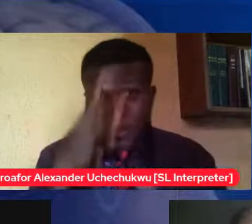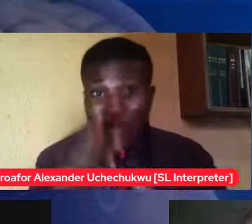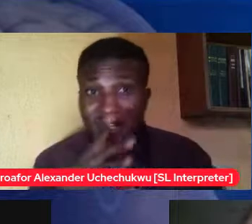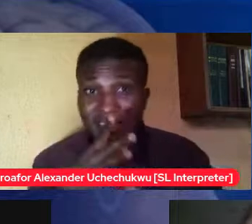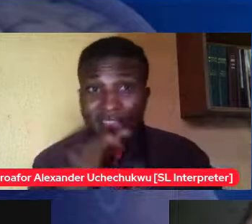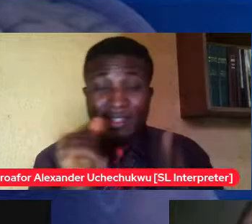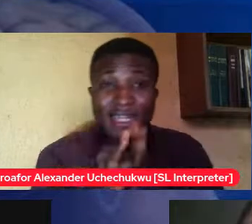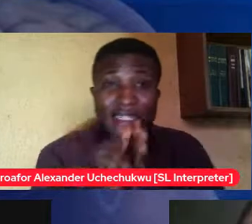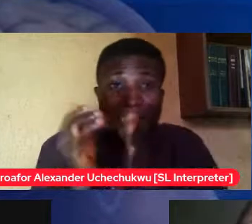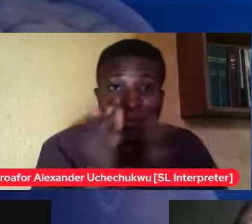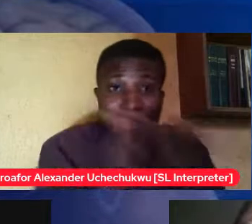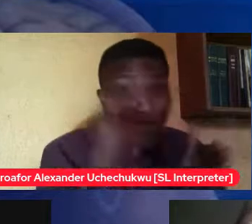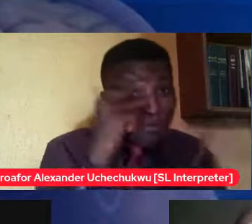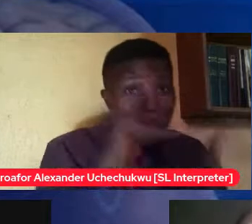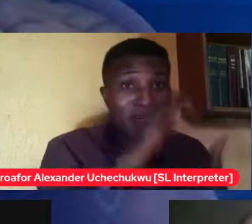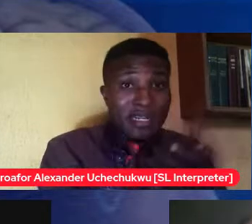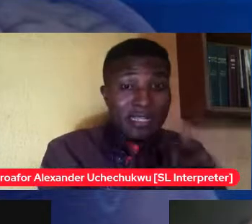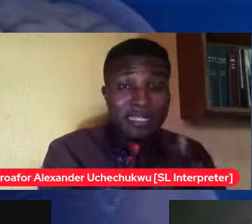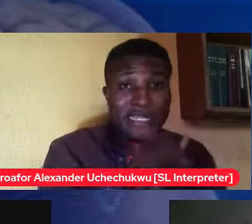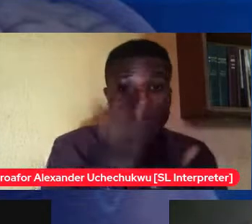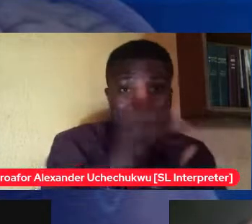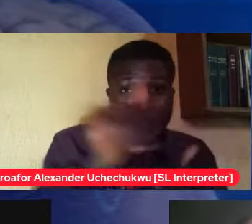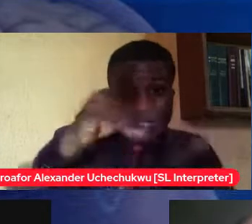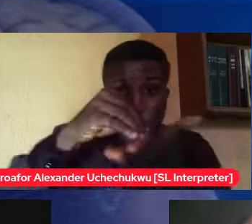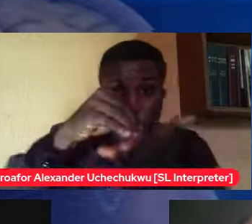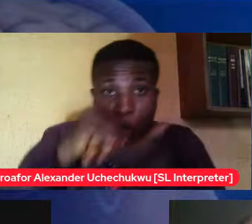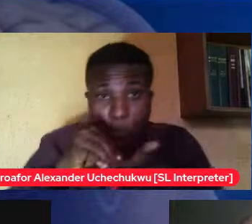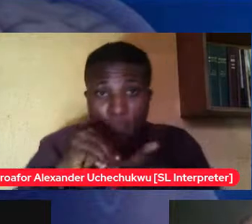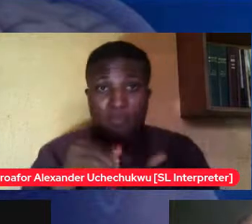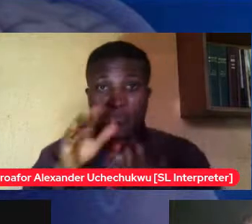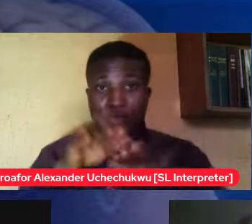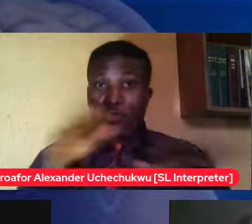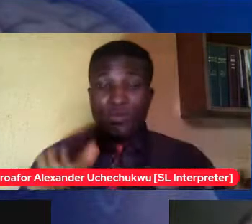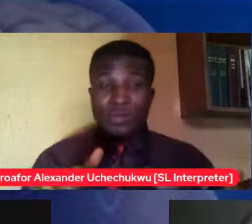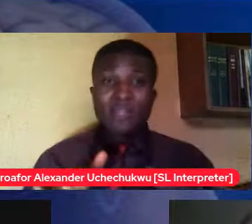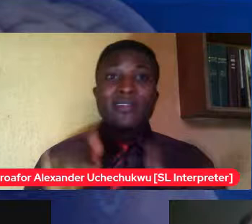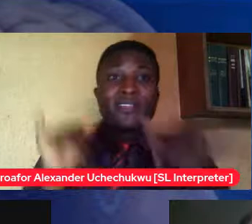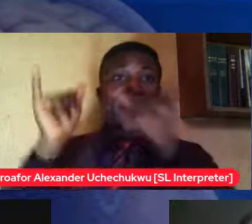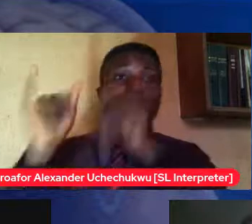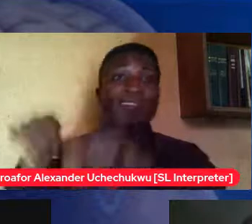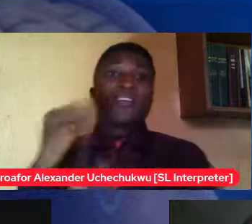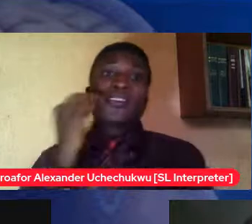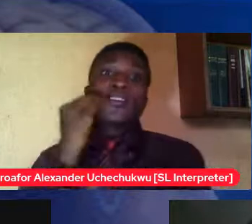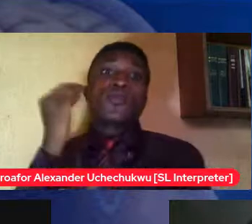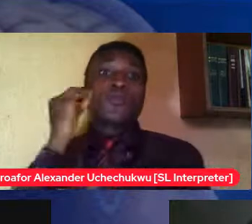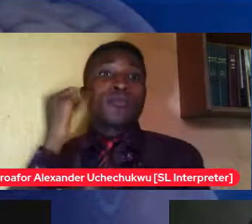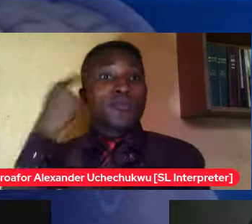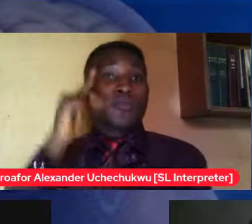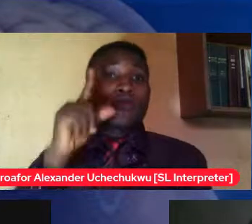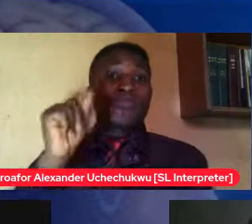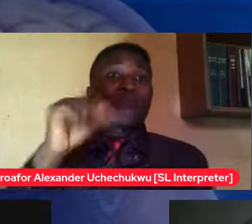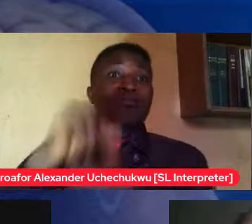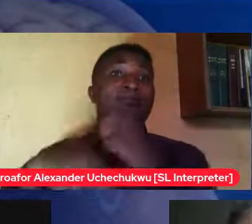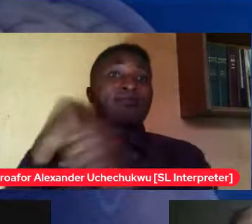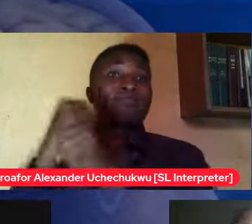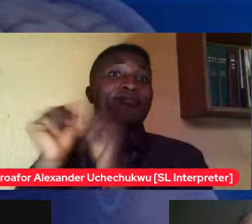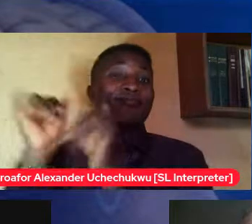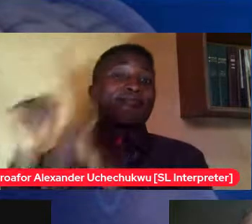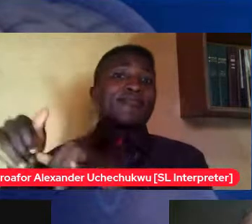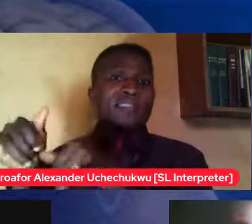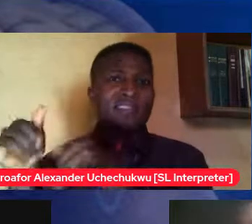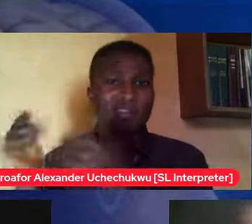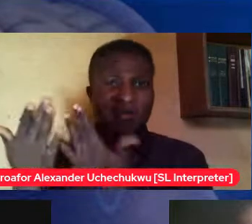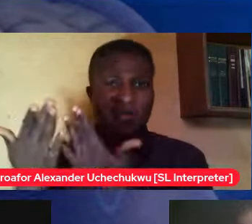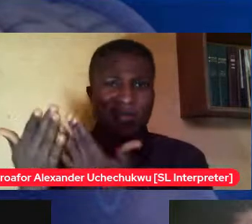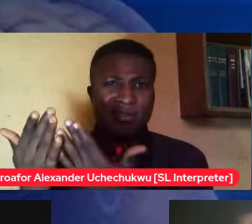20 years though you have not allowed your child to no you don't zero you don't have zero social interaction with their